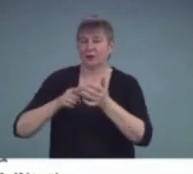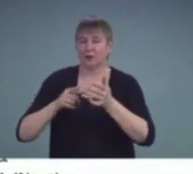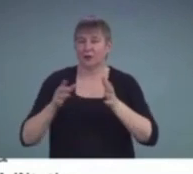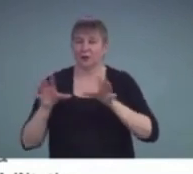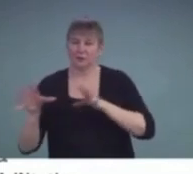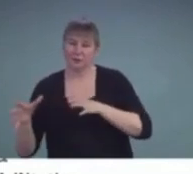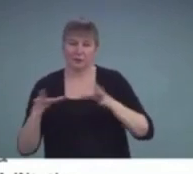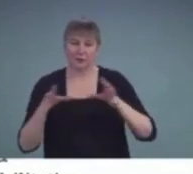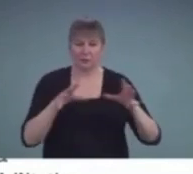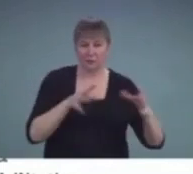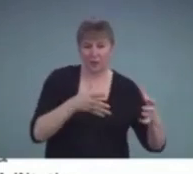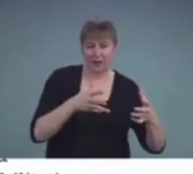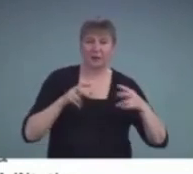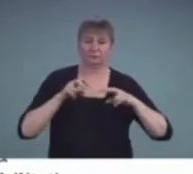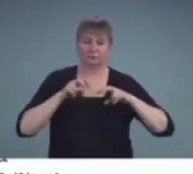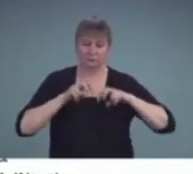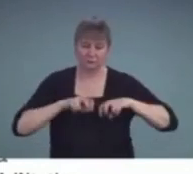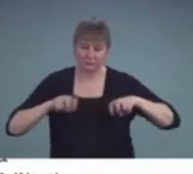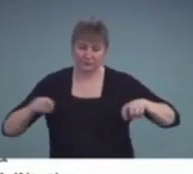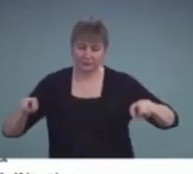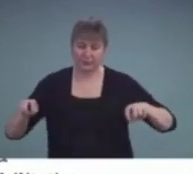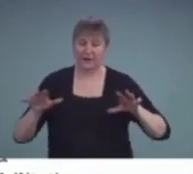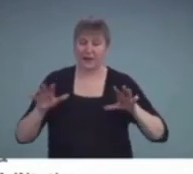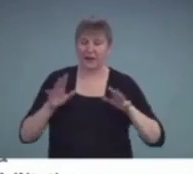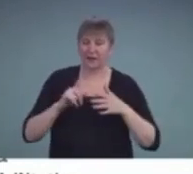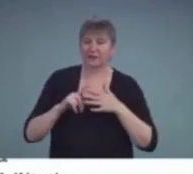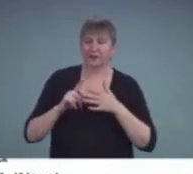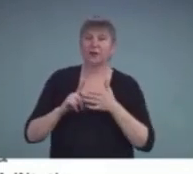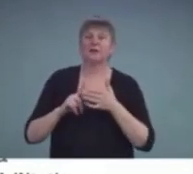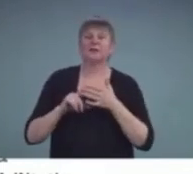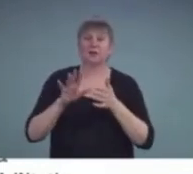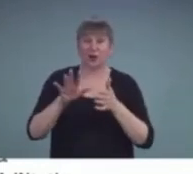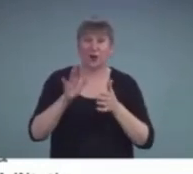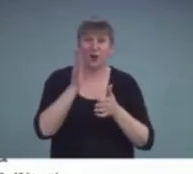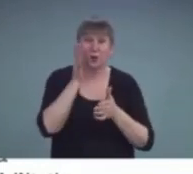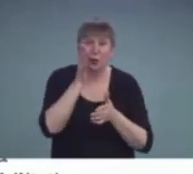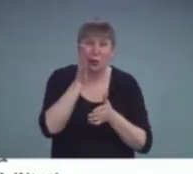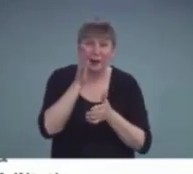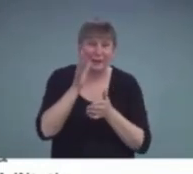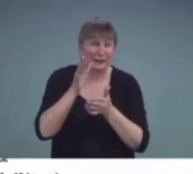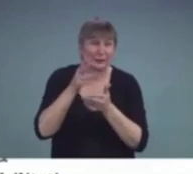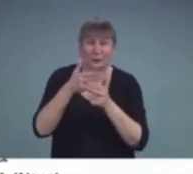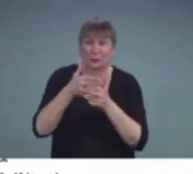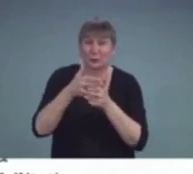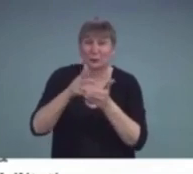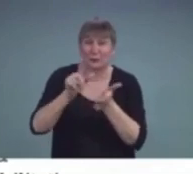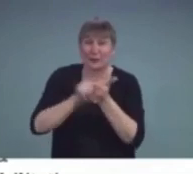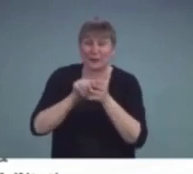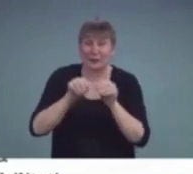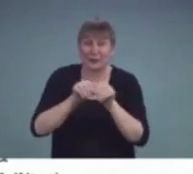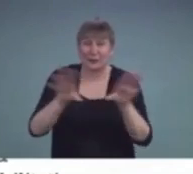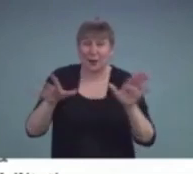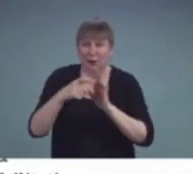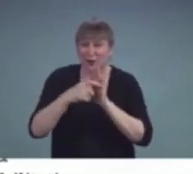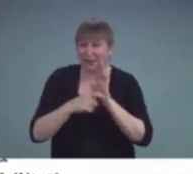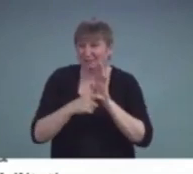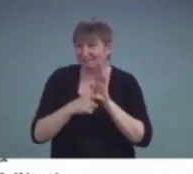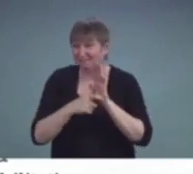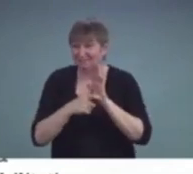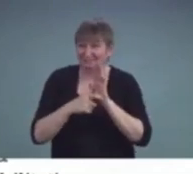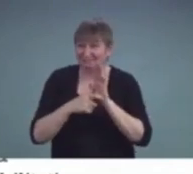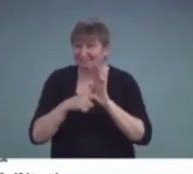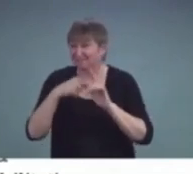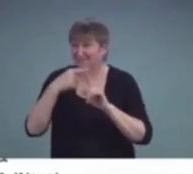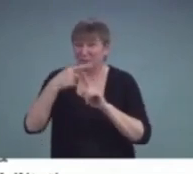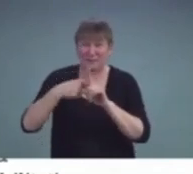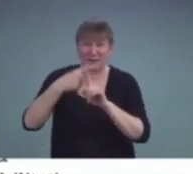panel that was brought together included. So watch for an article. I would hope in the next couple of months. It'll